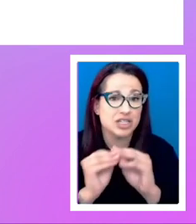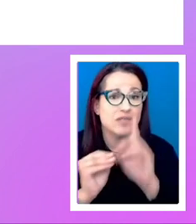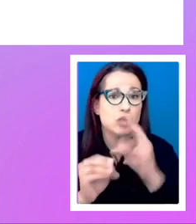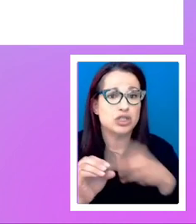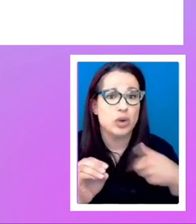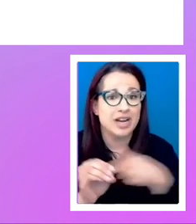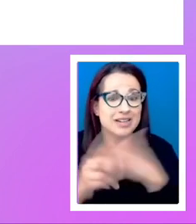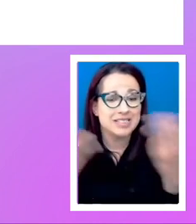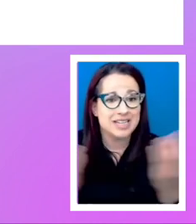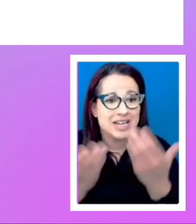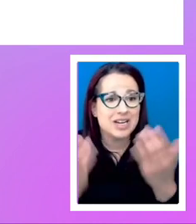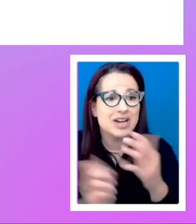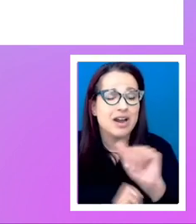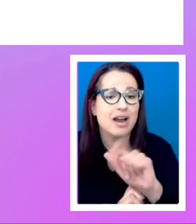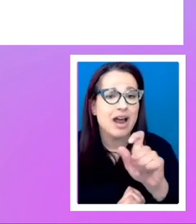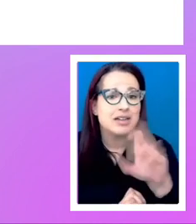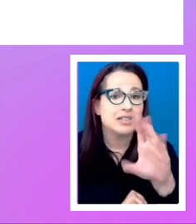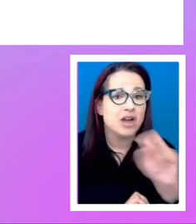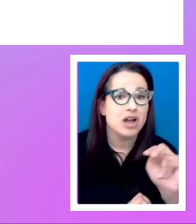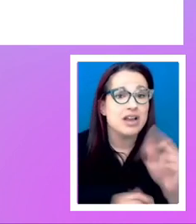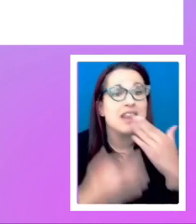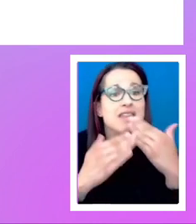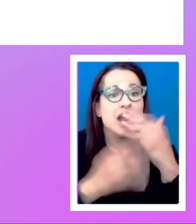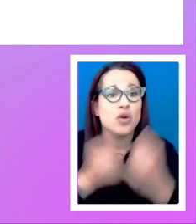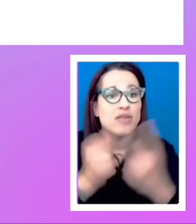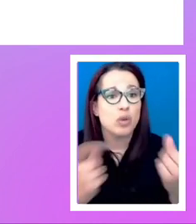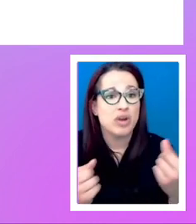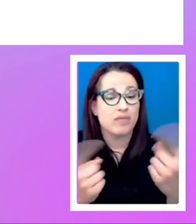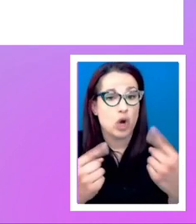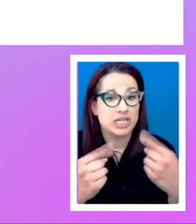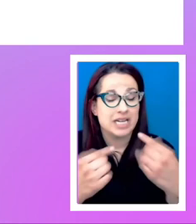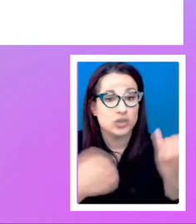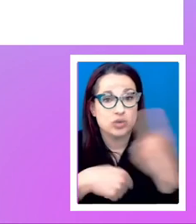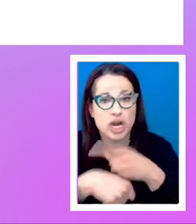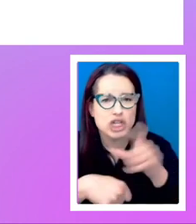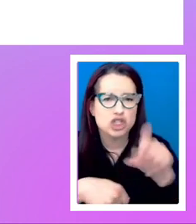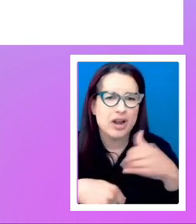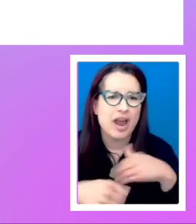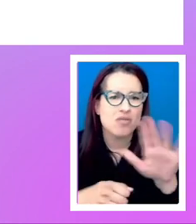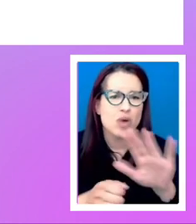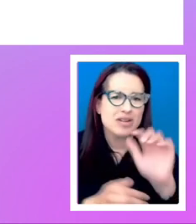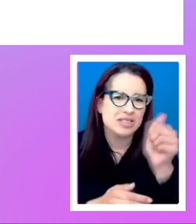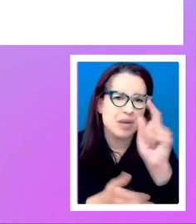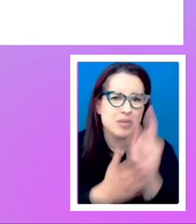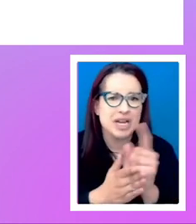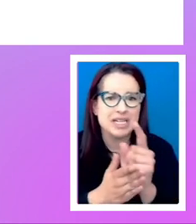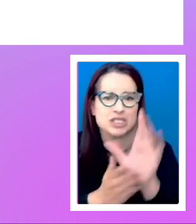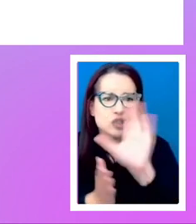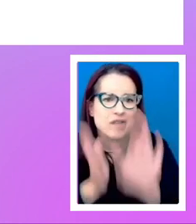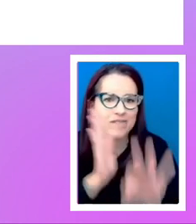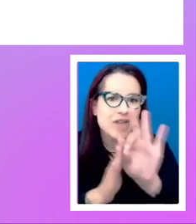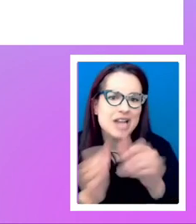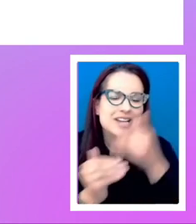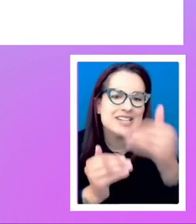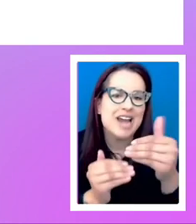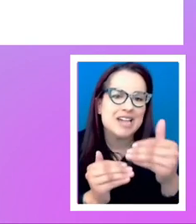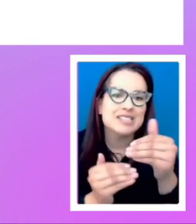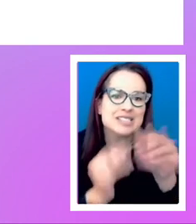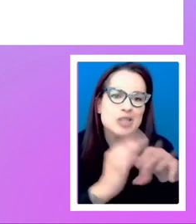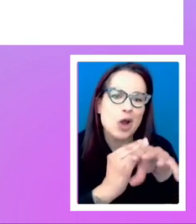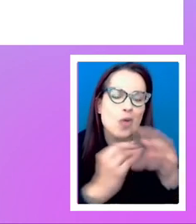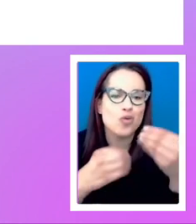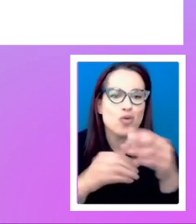here at AxeCon. Uh, thank you everyone for attending. Uh, you should have about 10 minutes to, to find your next room. Uh, hope you all